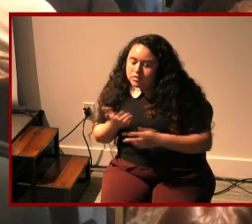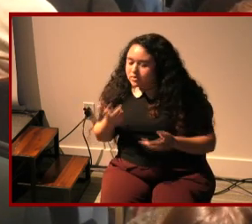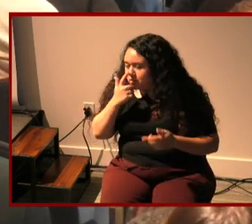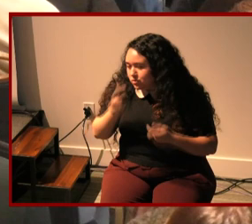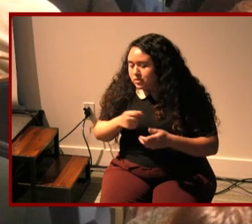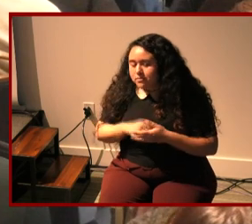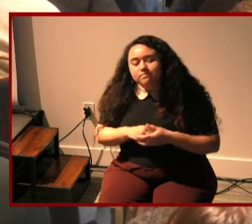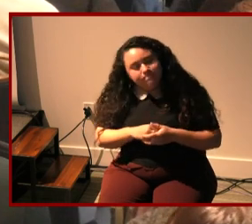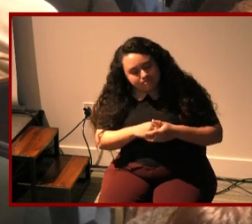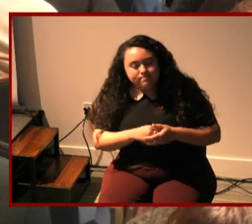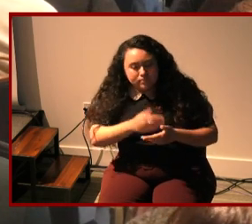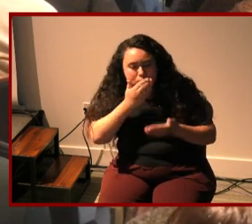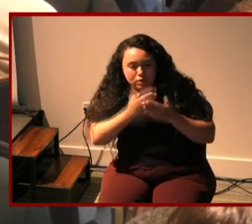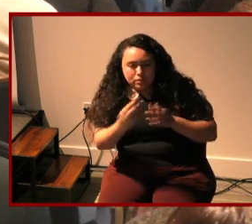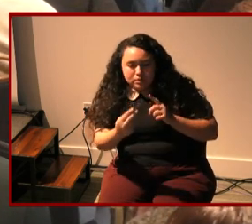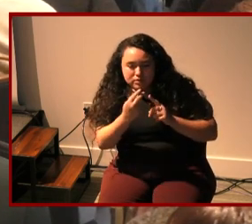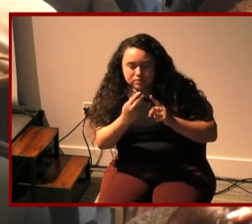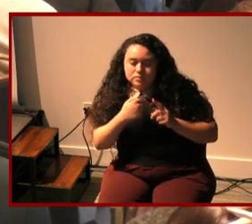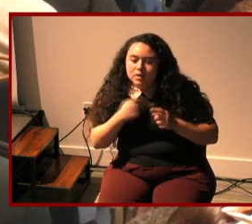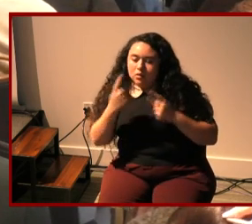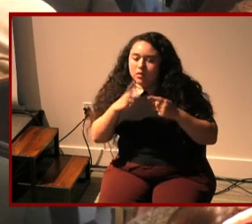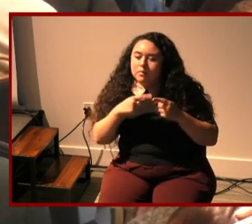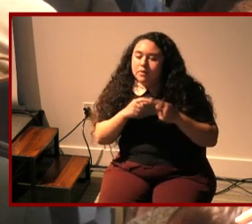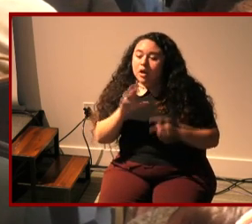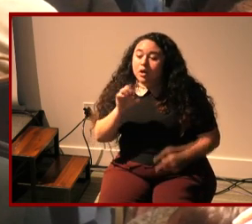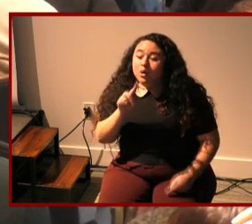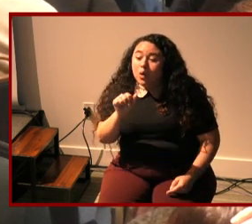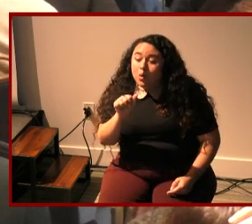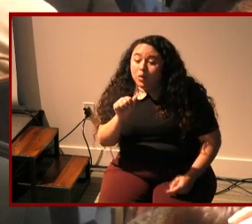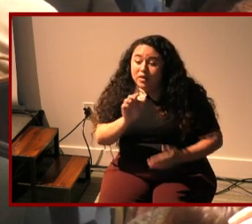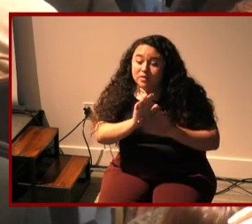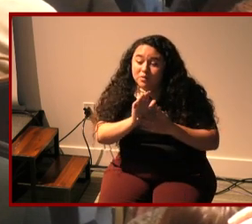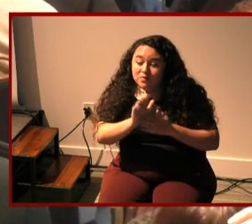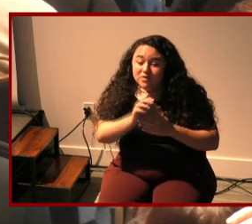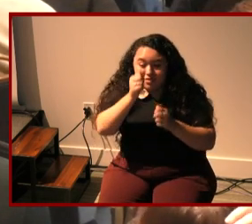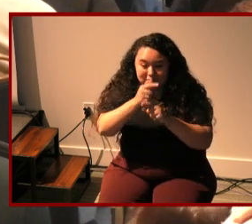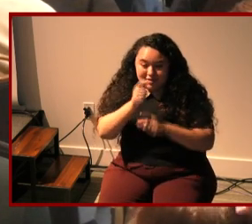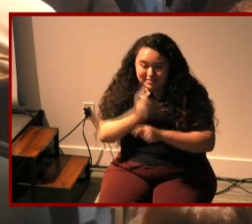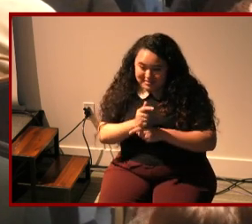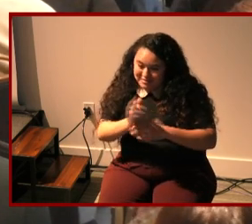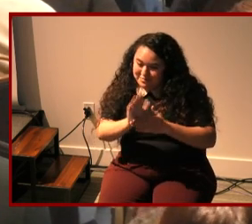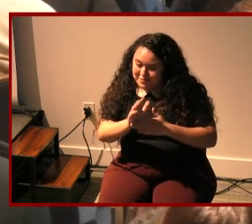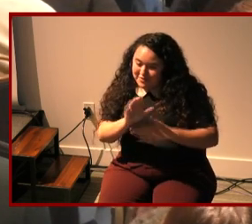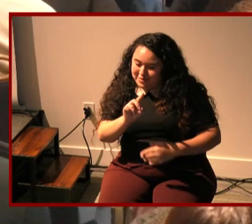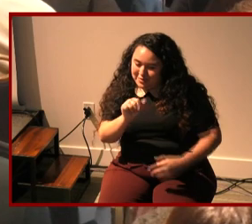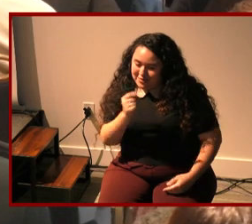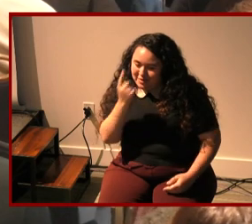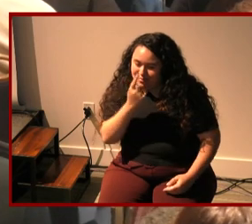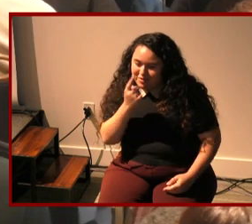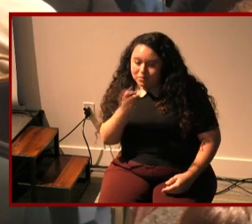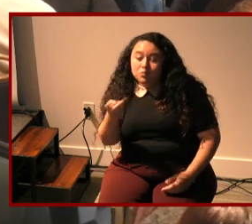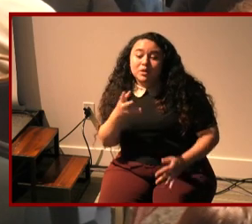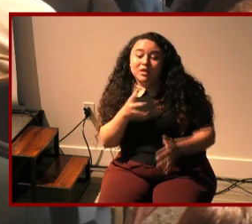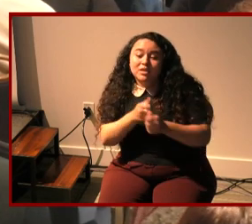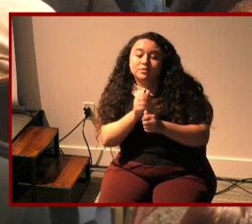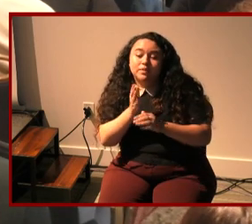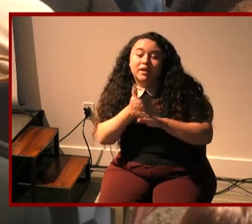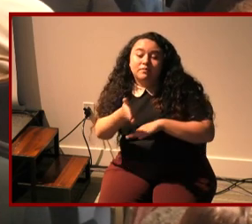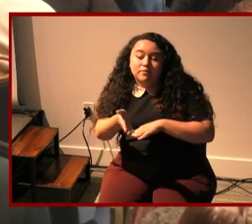insights i would love to hear your thoughts on coda on the sibling relationship in the film coda so we could catch up after